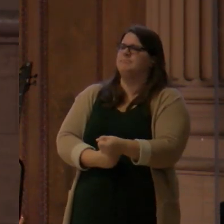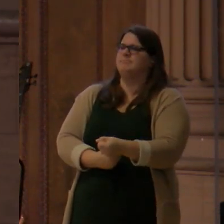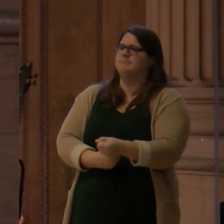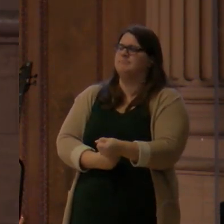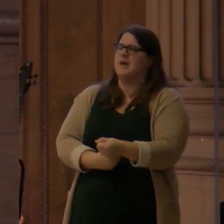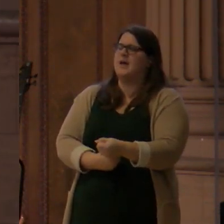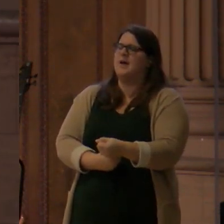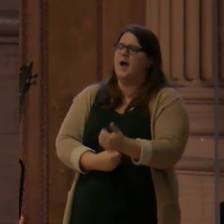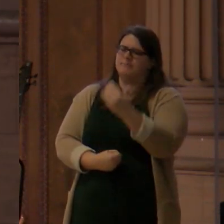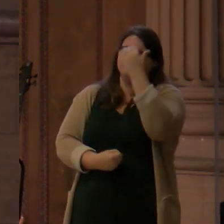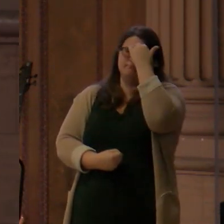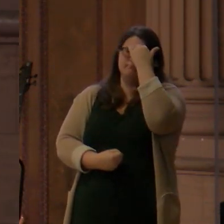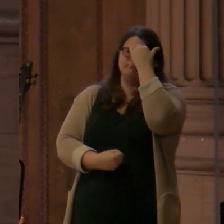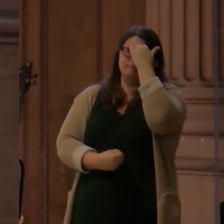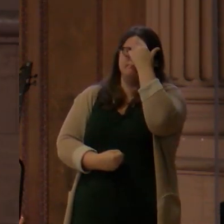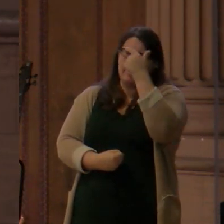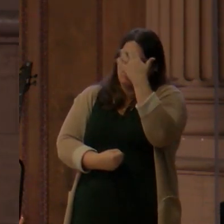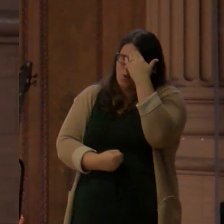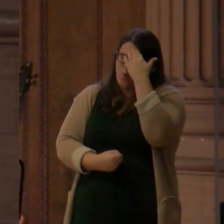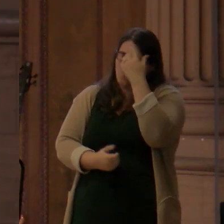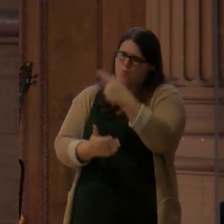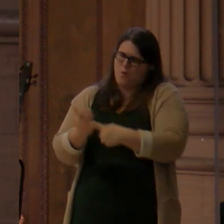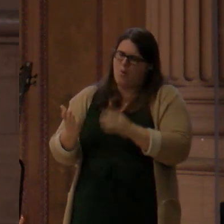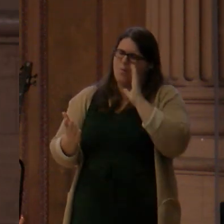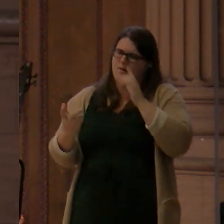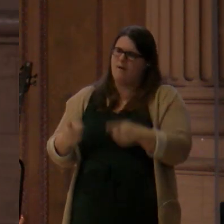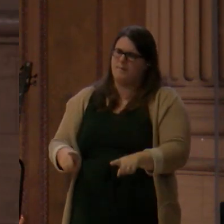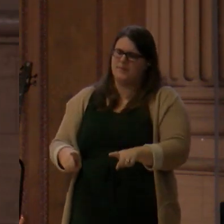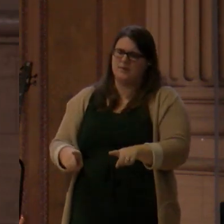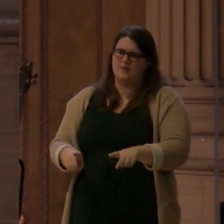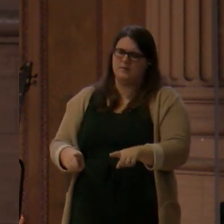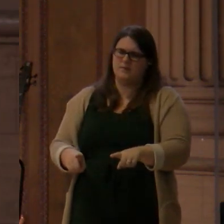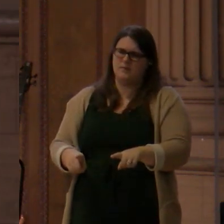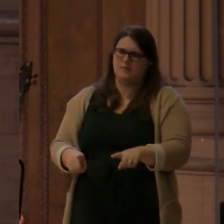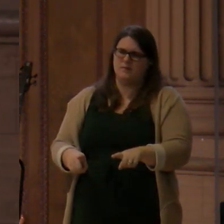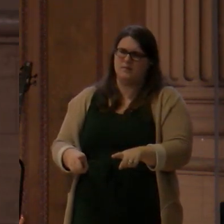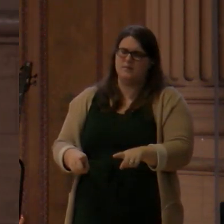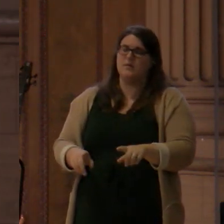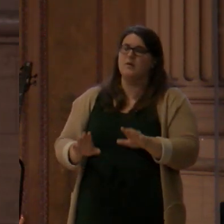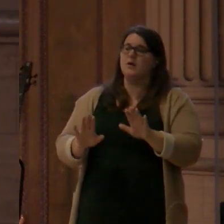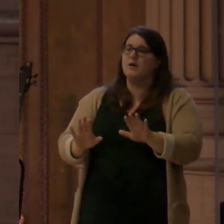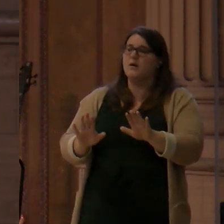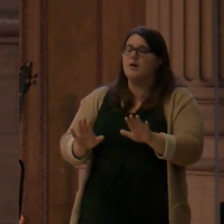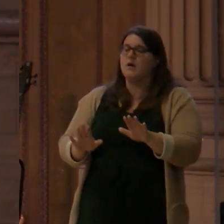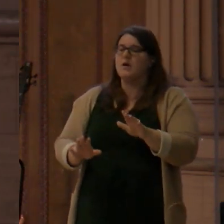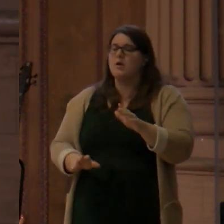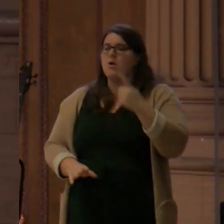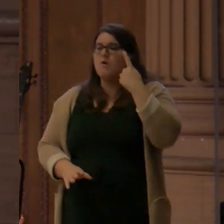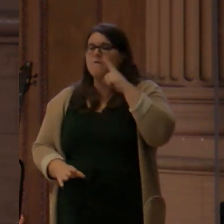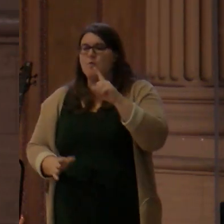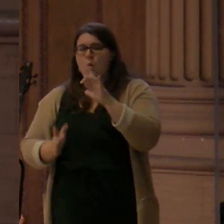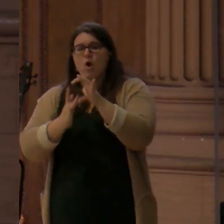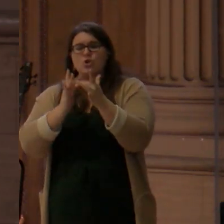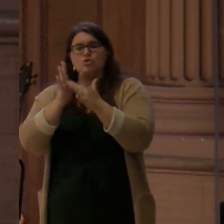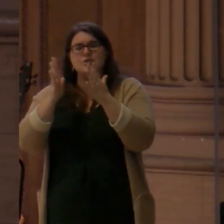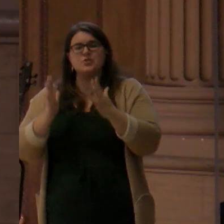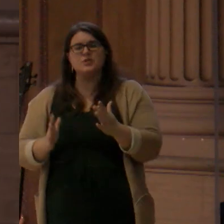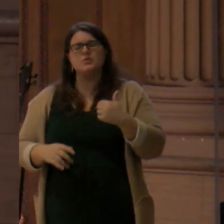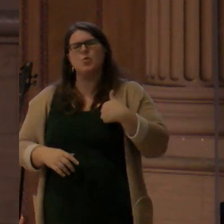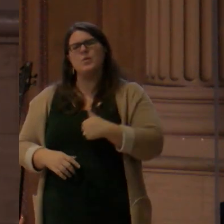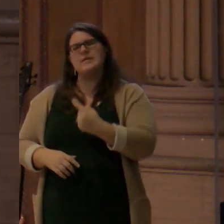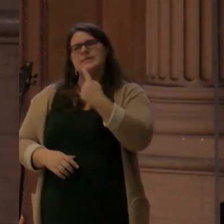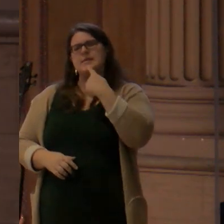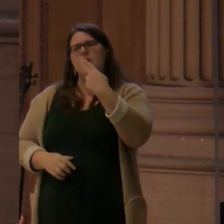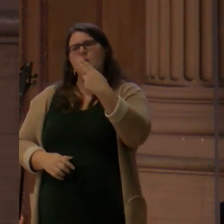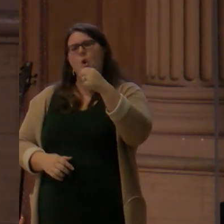about hope, that hope for a Christian is walking through life with fingers crossed. It's not walking through life wishing